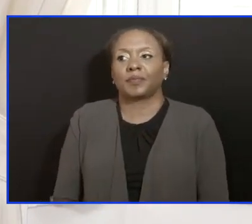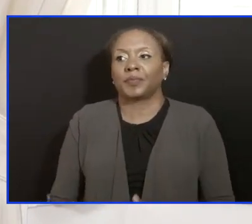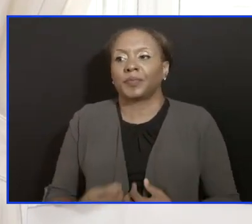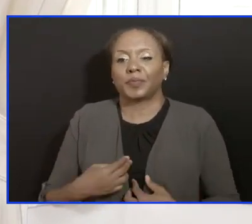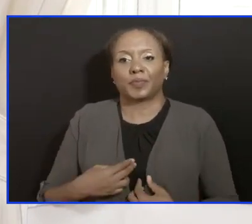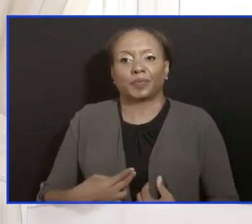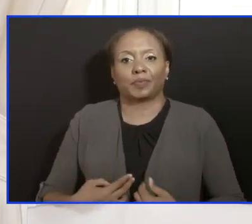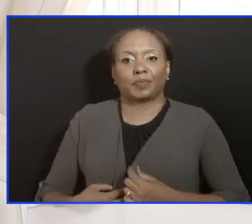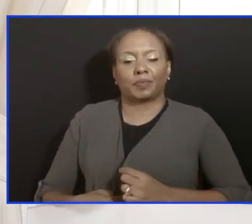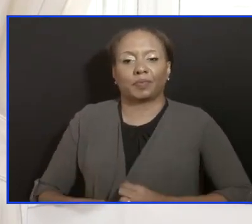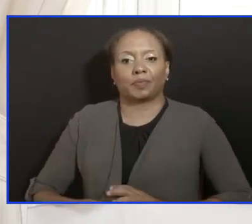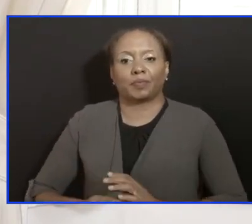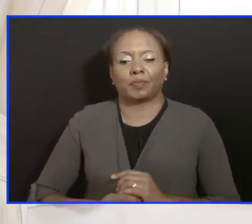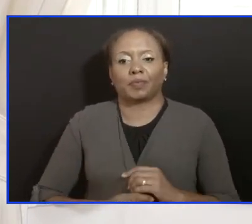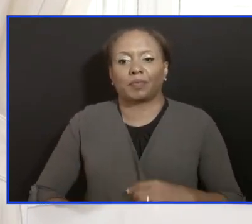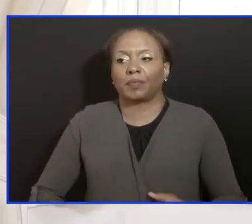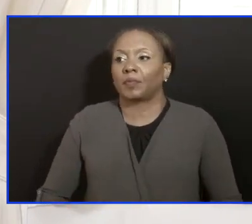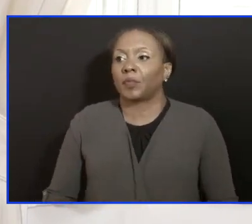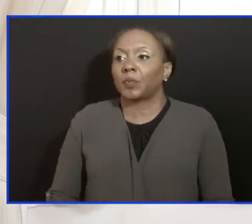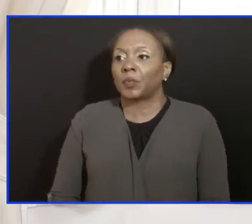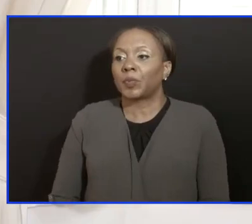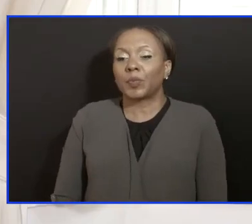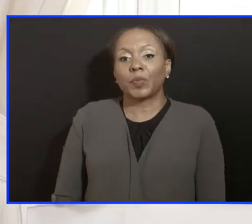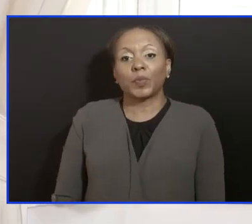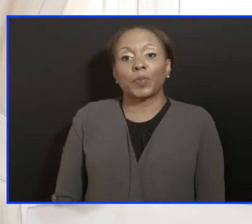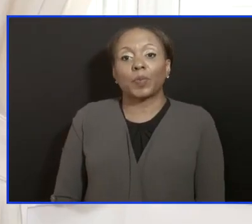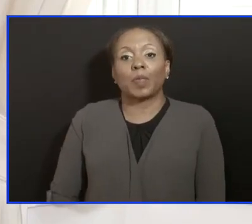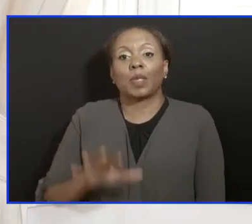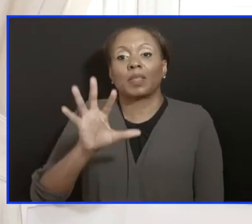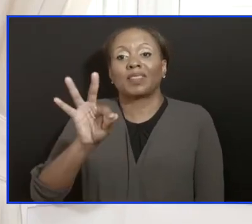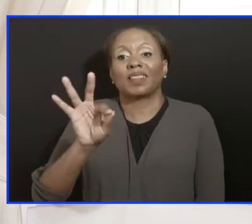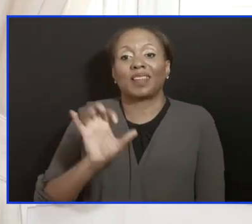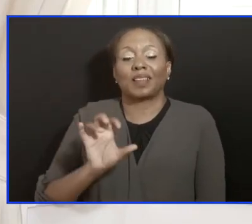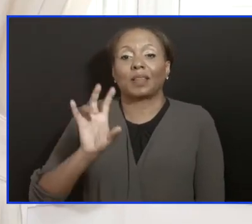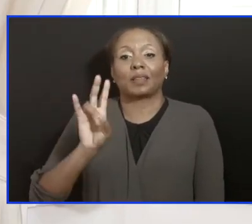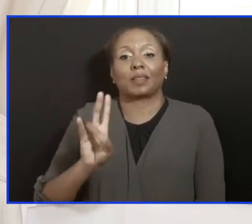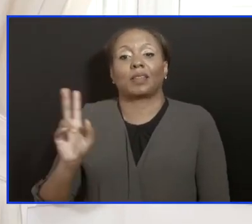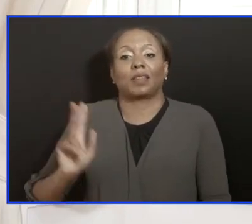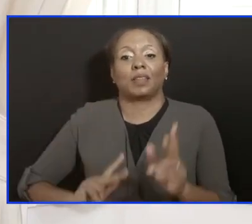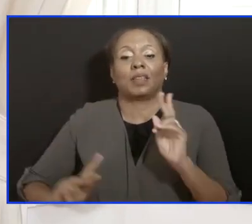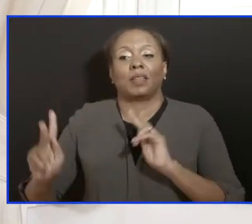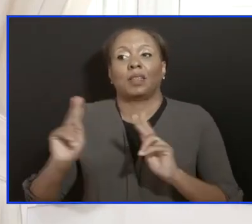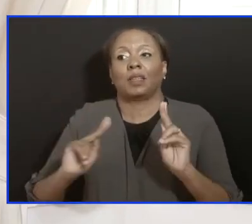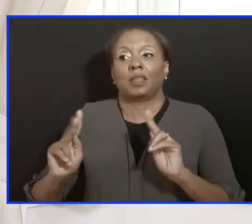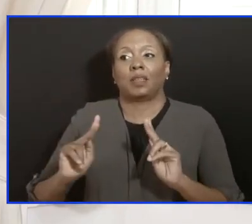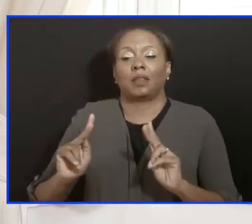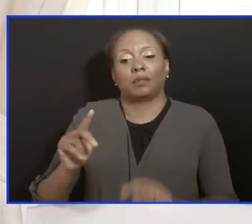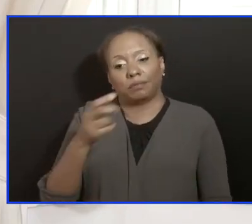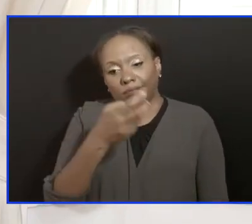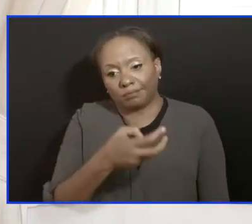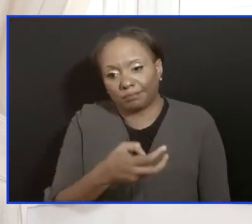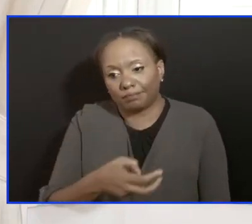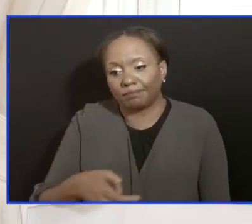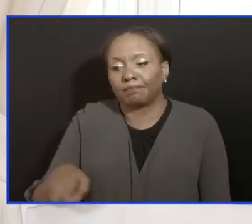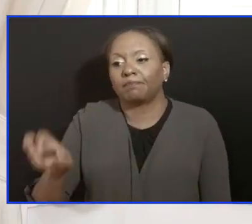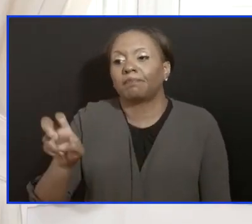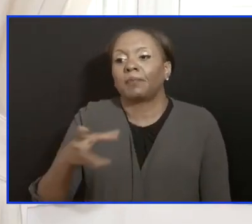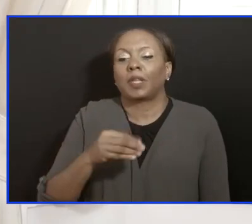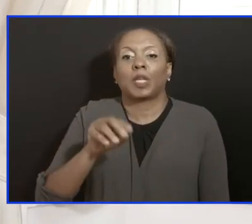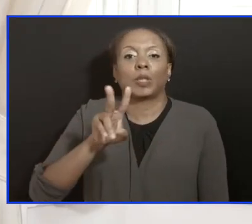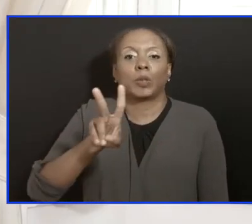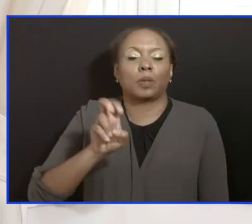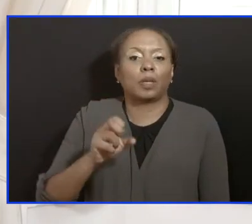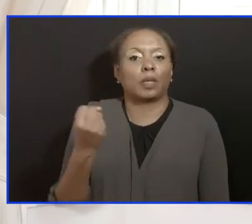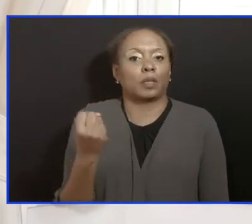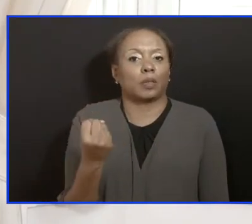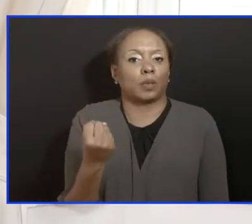From the start of the program, we've had 907 persons who have been transported to these facilities, as well as 212